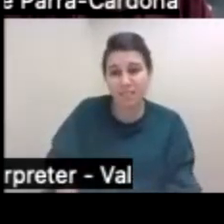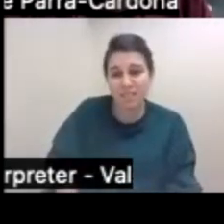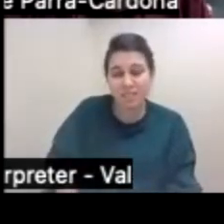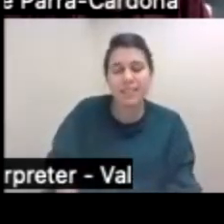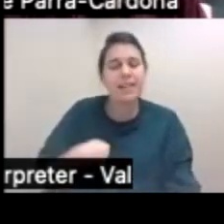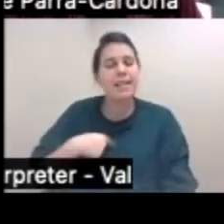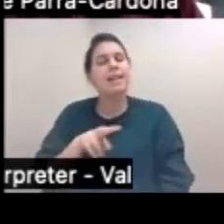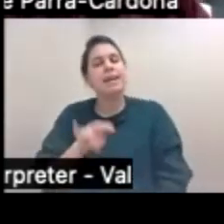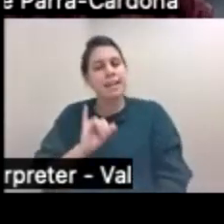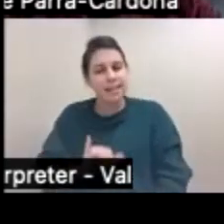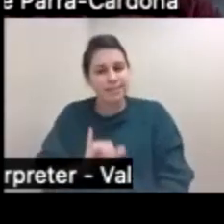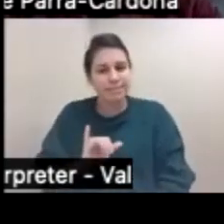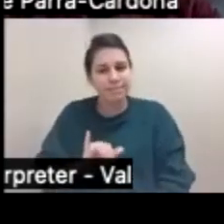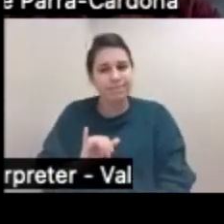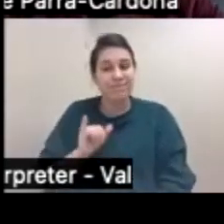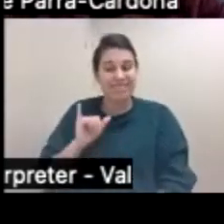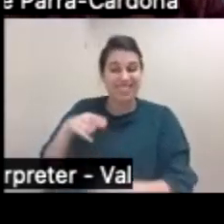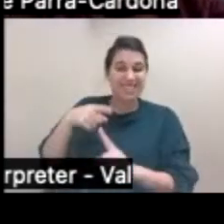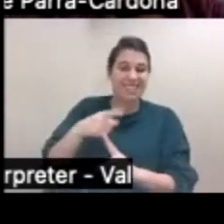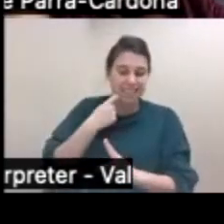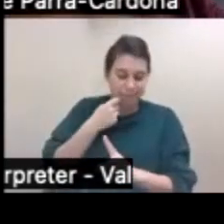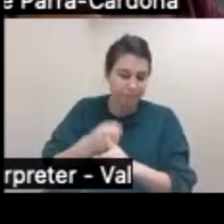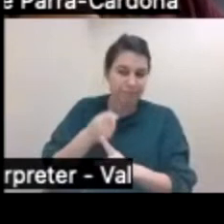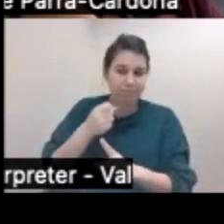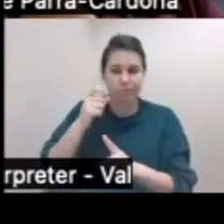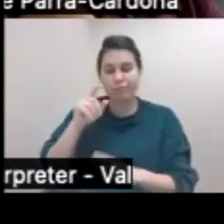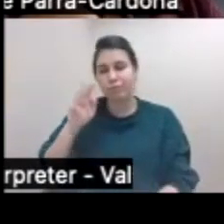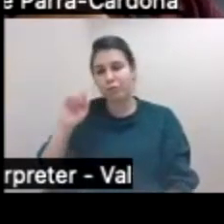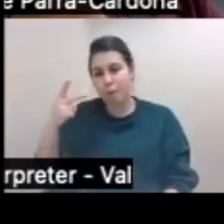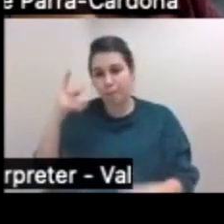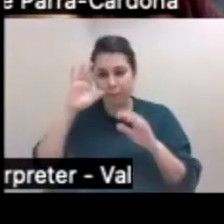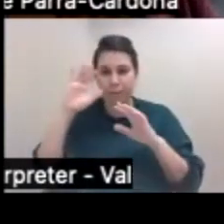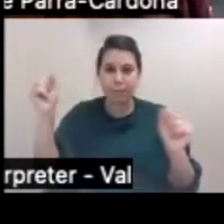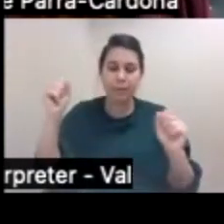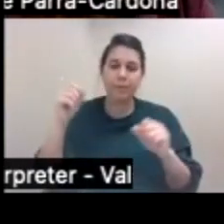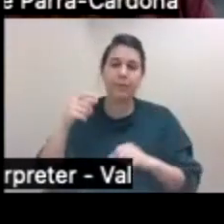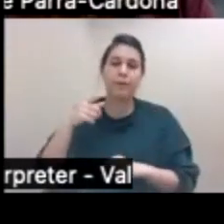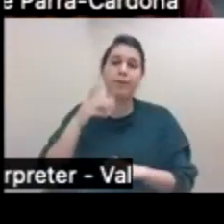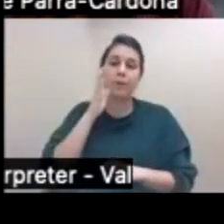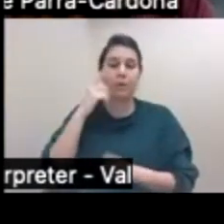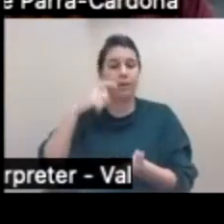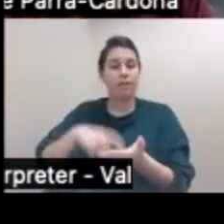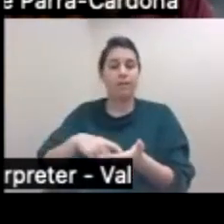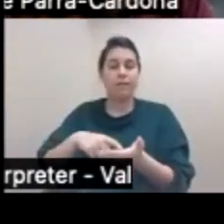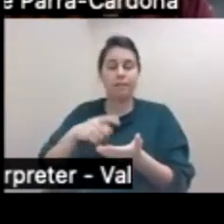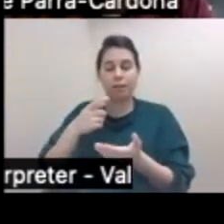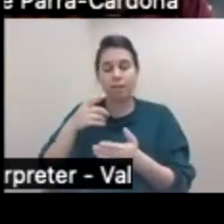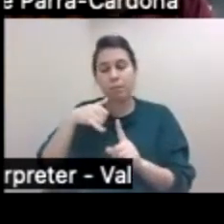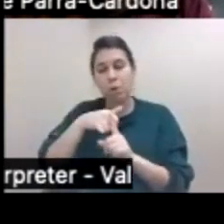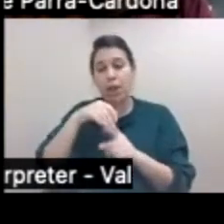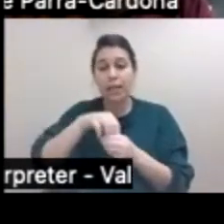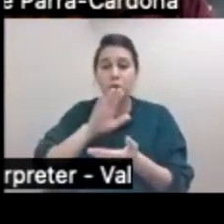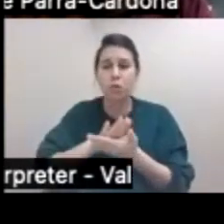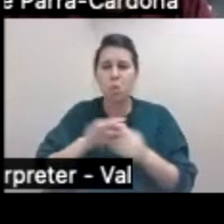was at the outset of the Trump administration. And, you know, you would see the videos in schools, build the wall, build the wall, build the wall.